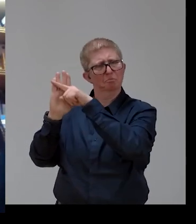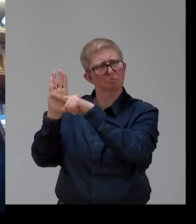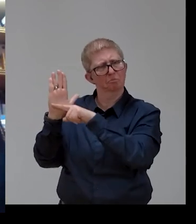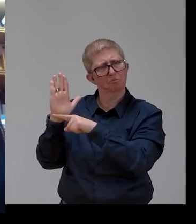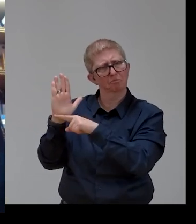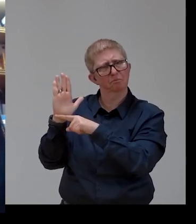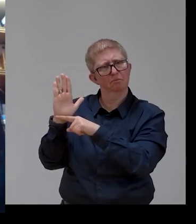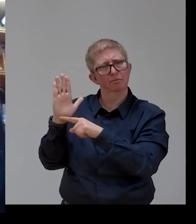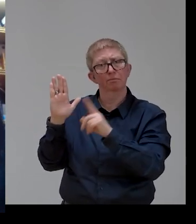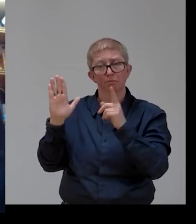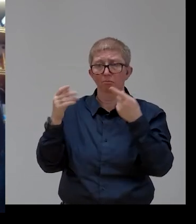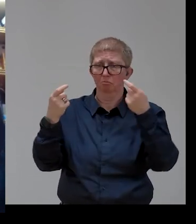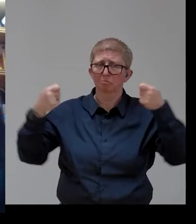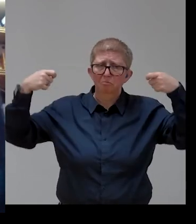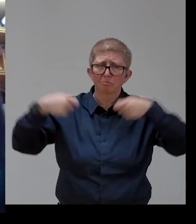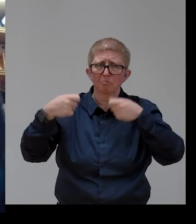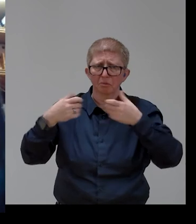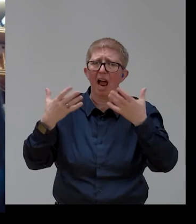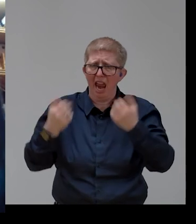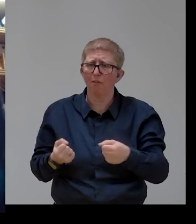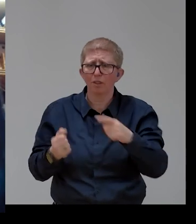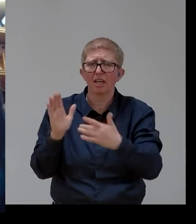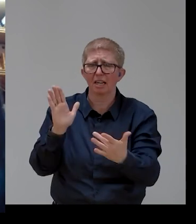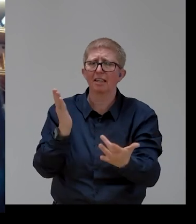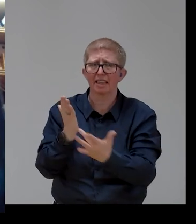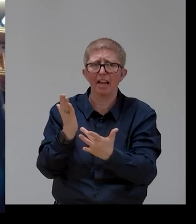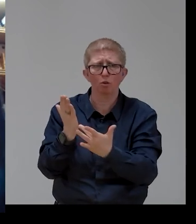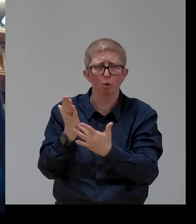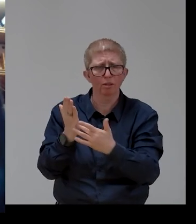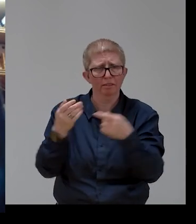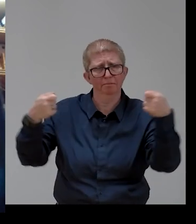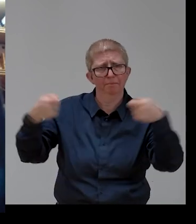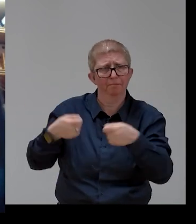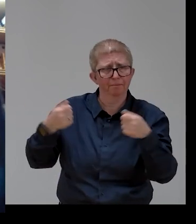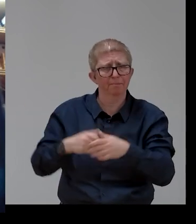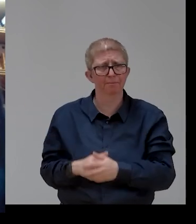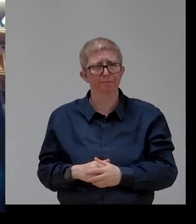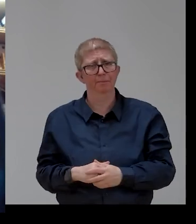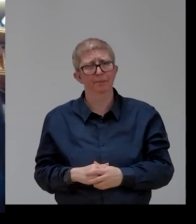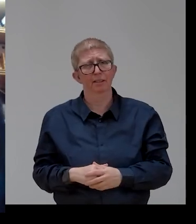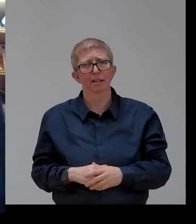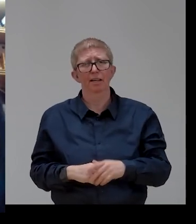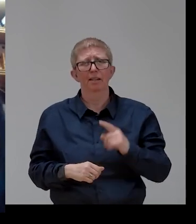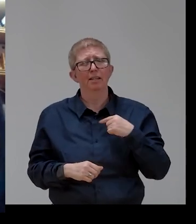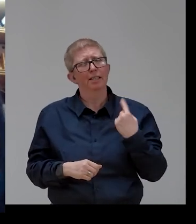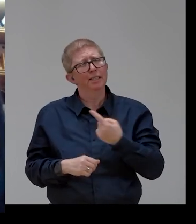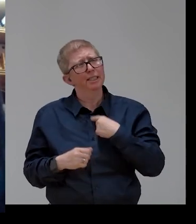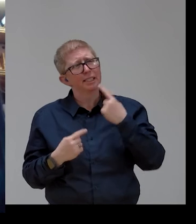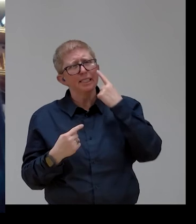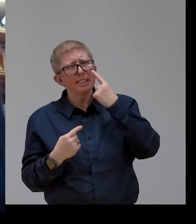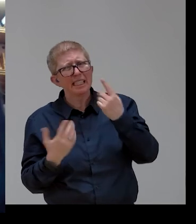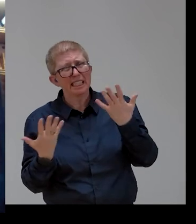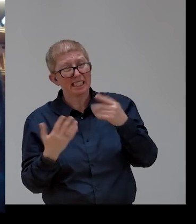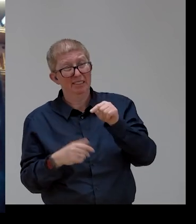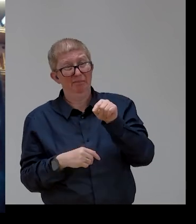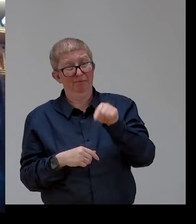accessibility of technology, and what we see is that while the amount of accessibility is increasing